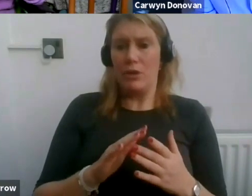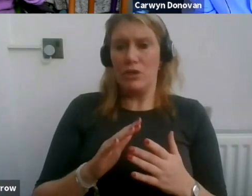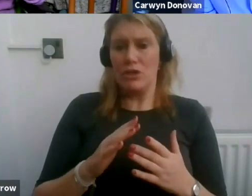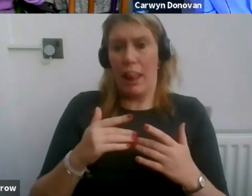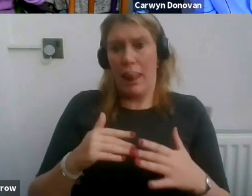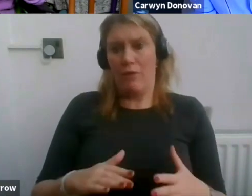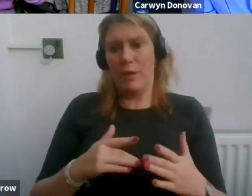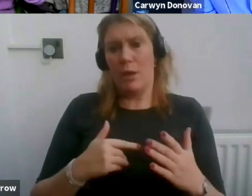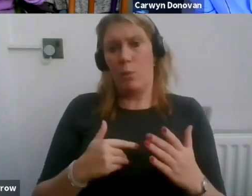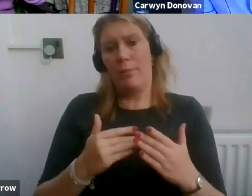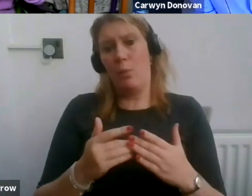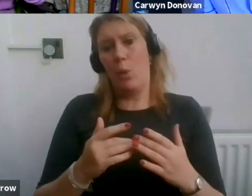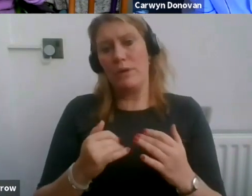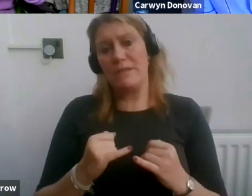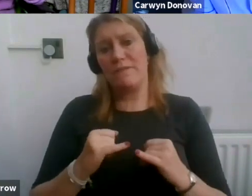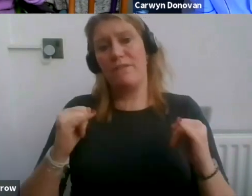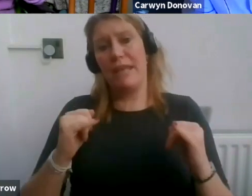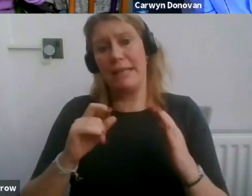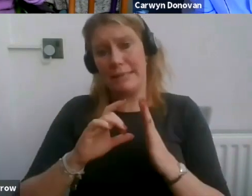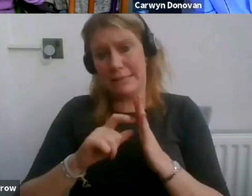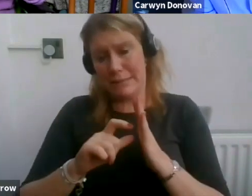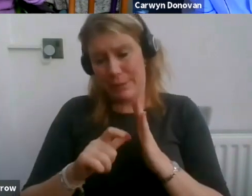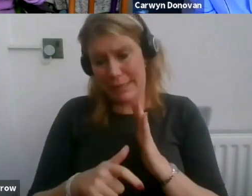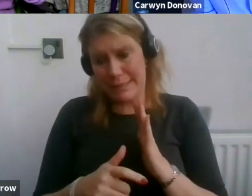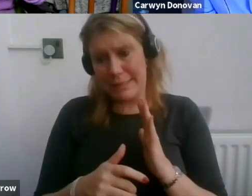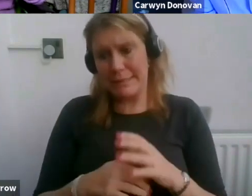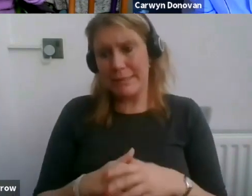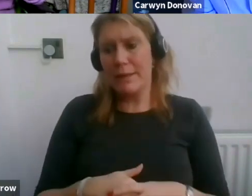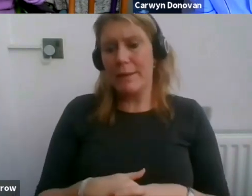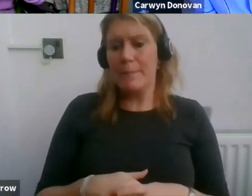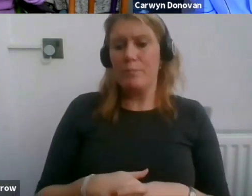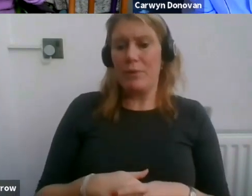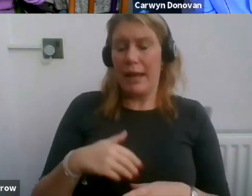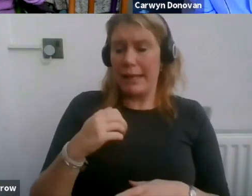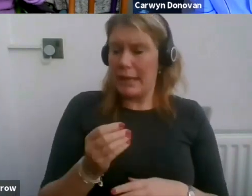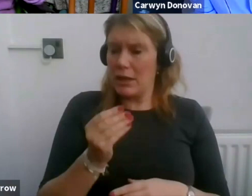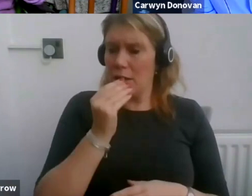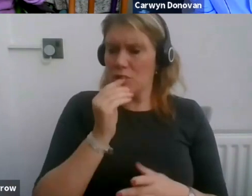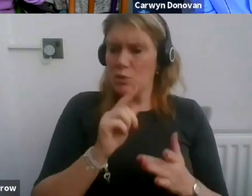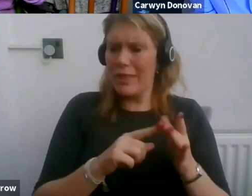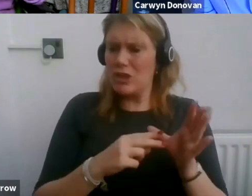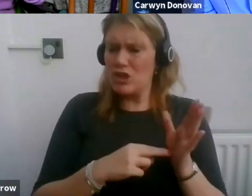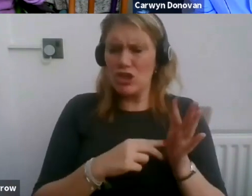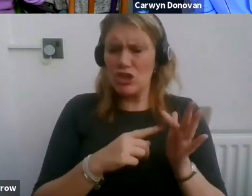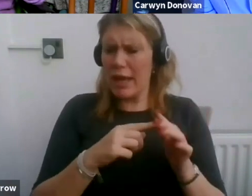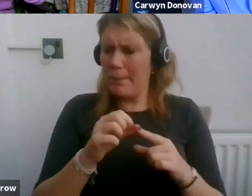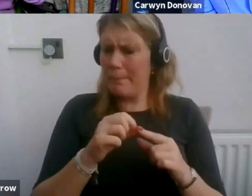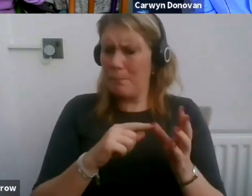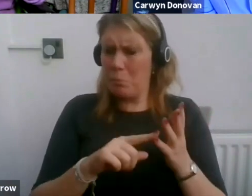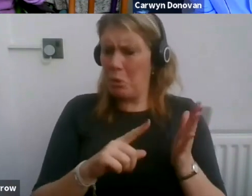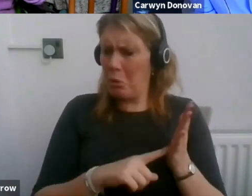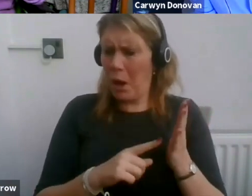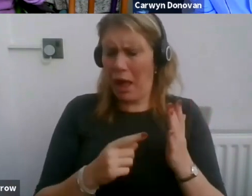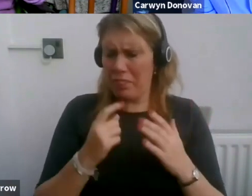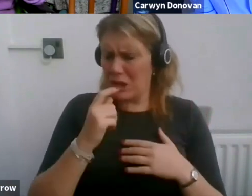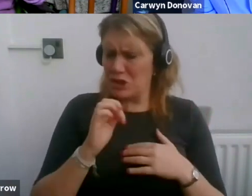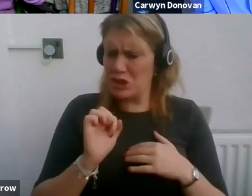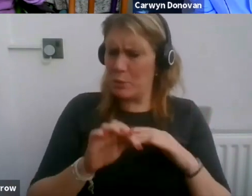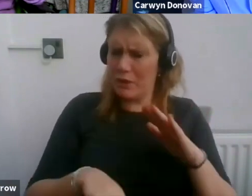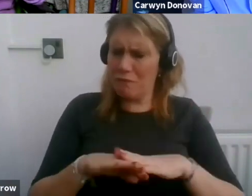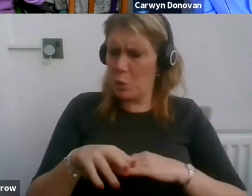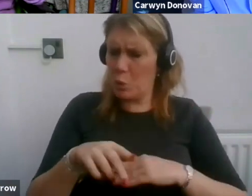And I had lunch with, I think it was Jane Paul, was the full-time diversity officer then.